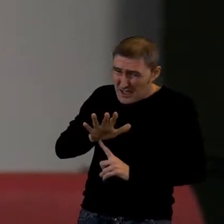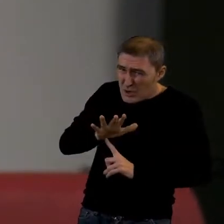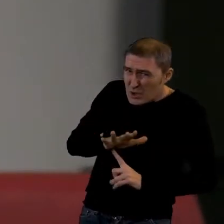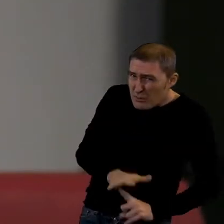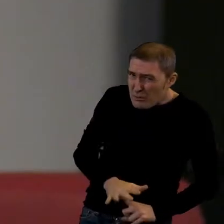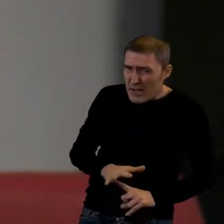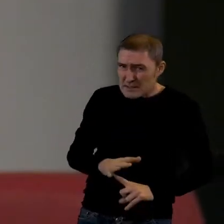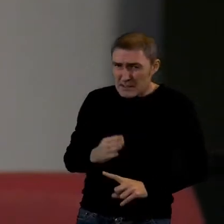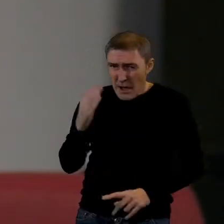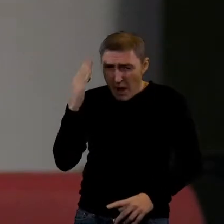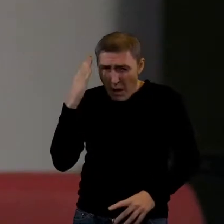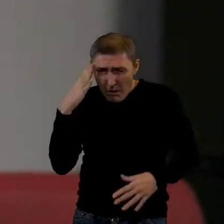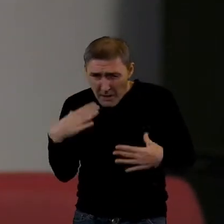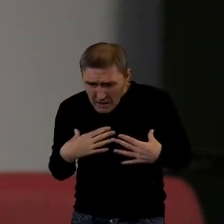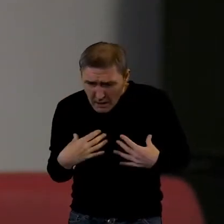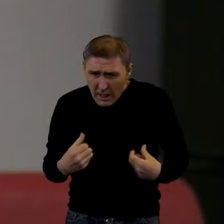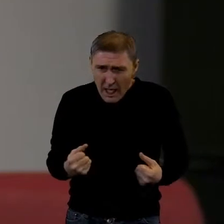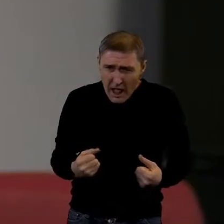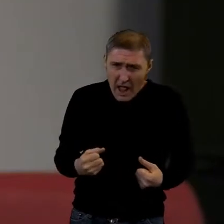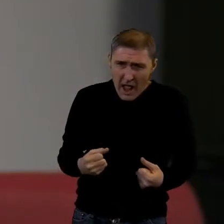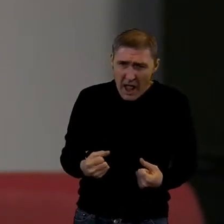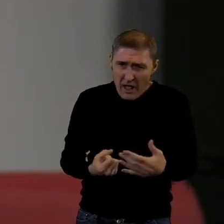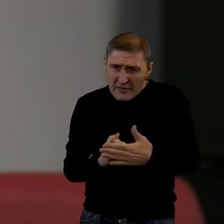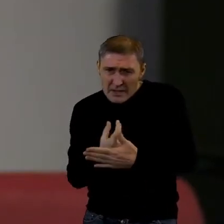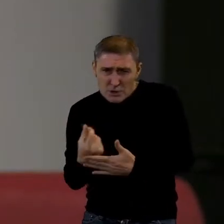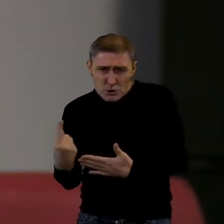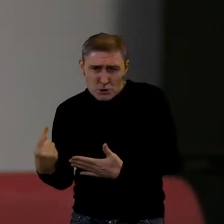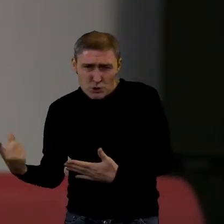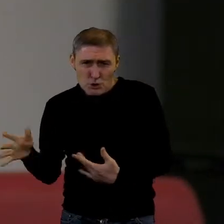mental health issues such as anxiety, depression.